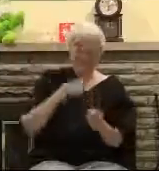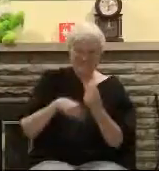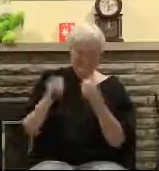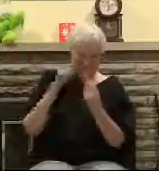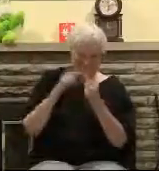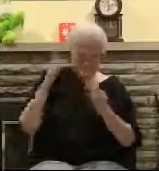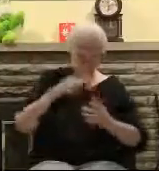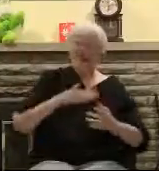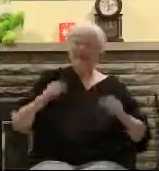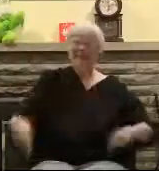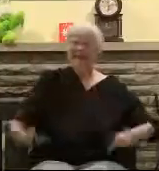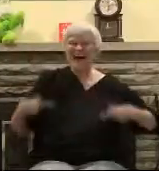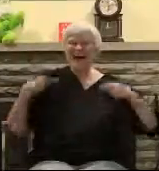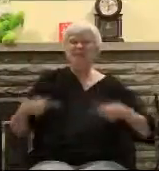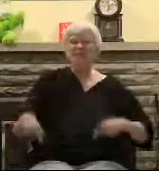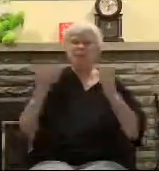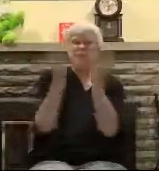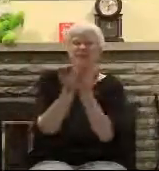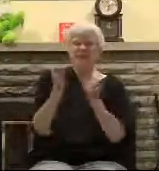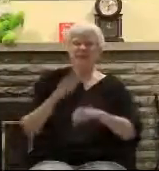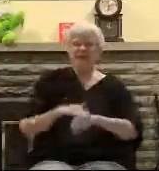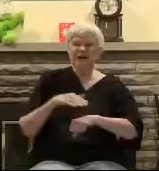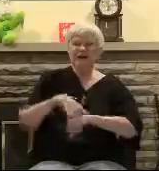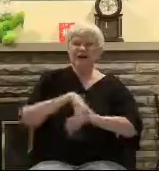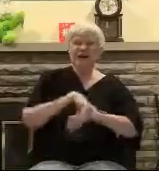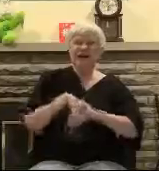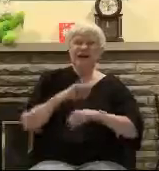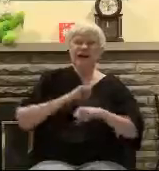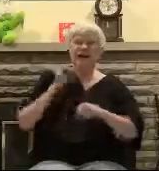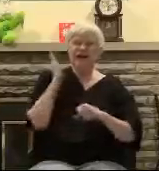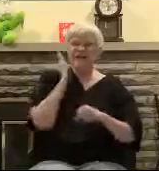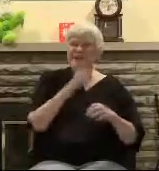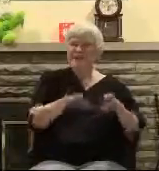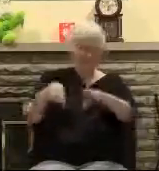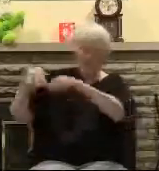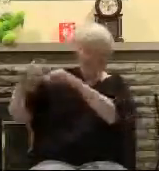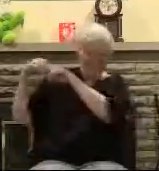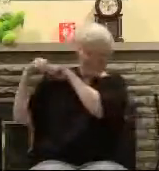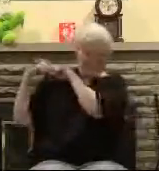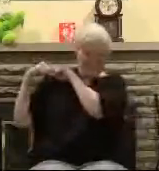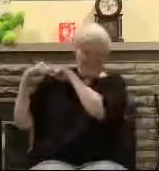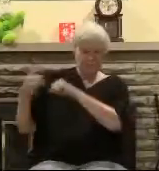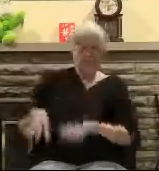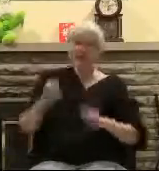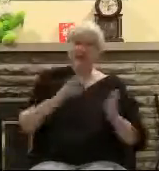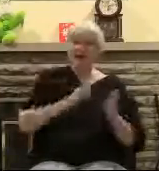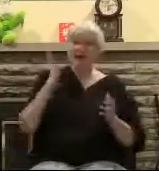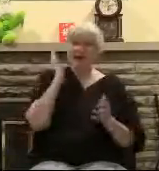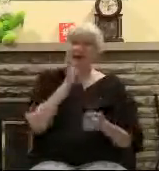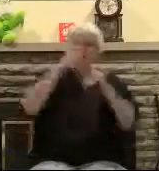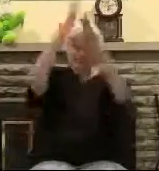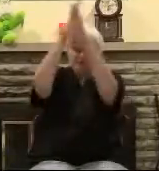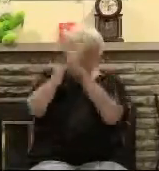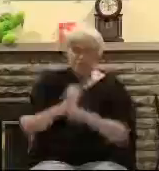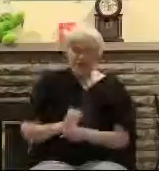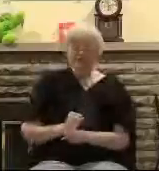old rugged cross Till my trophies at last I